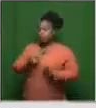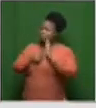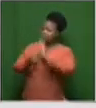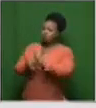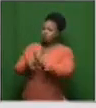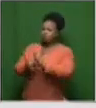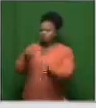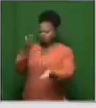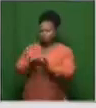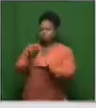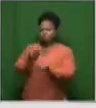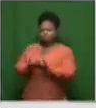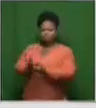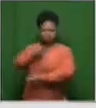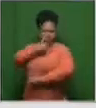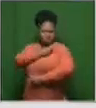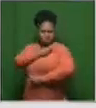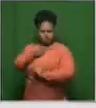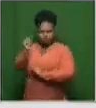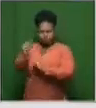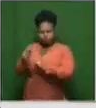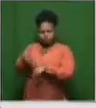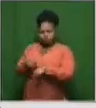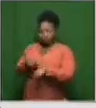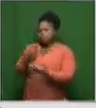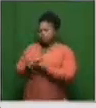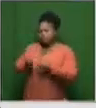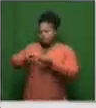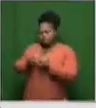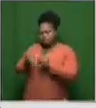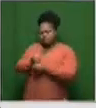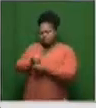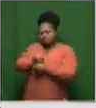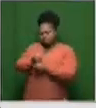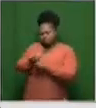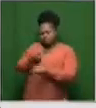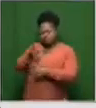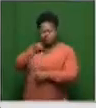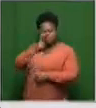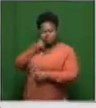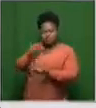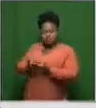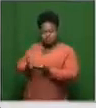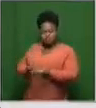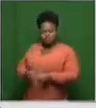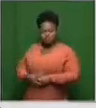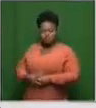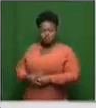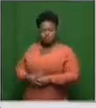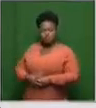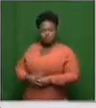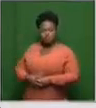can, you know, bring a vaccine within a short space of time. So, what I can tell you, Leanne, is that